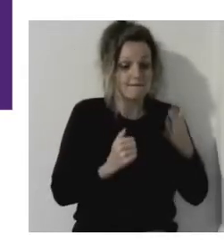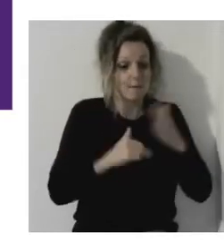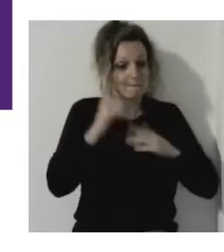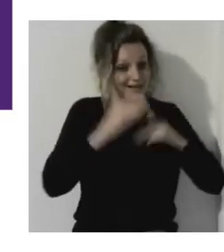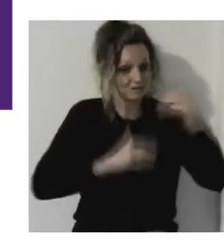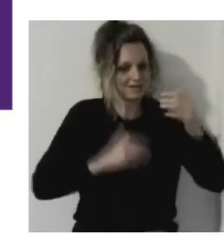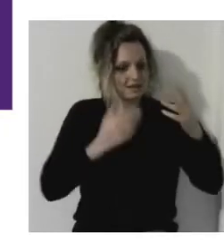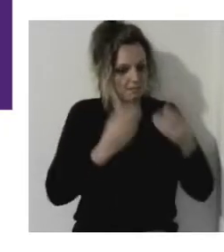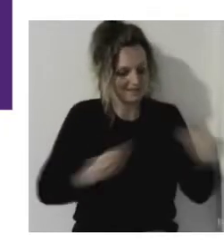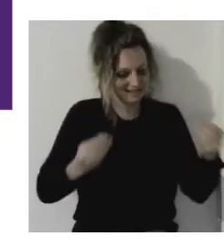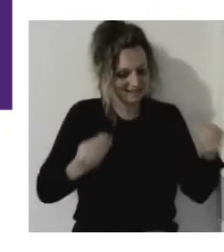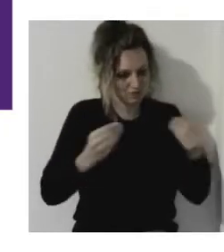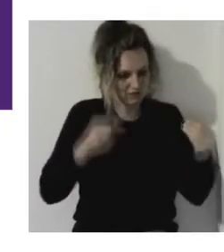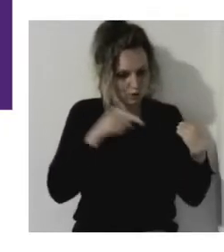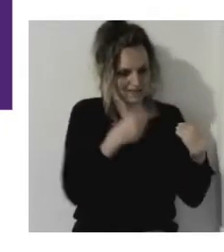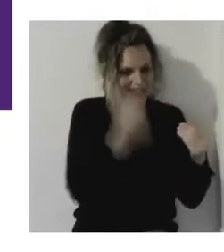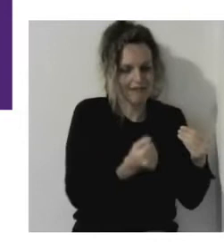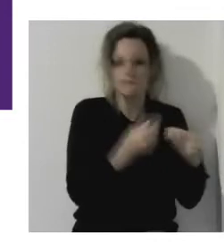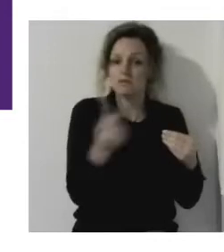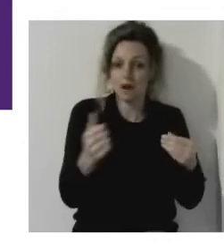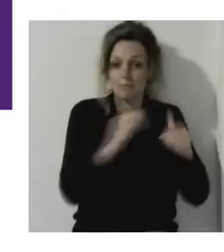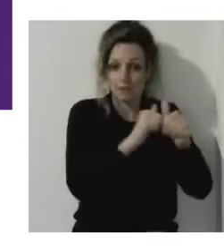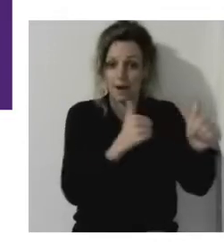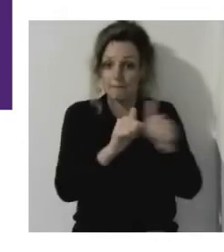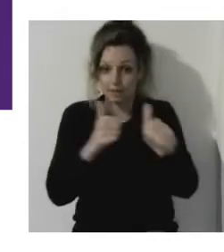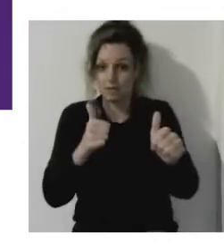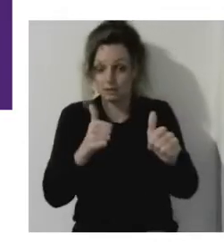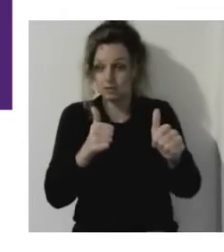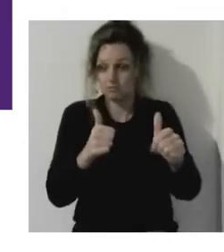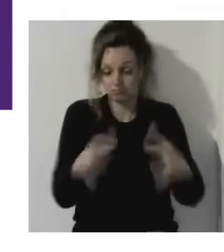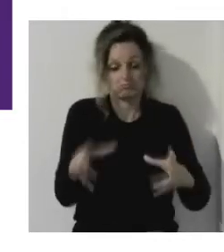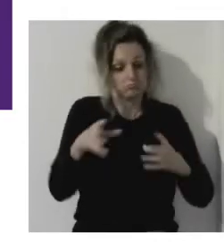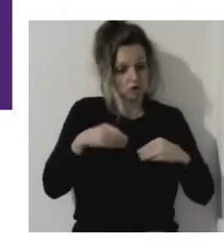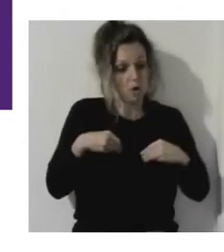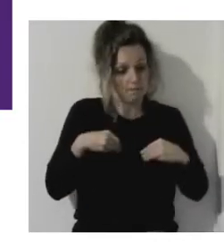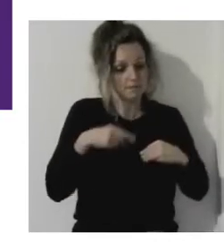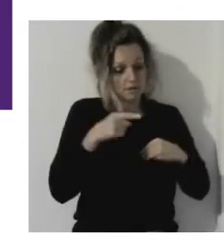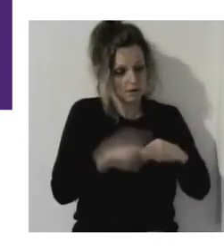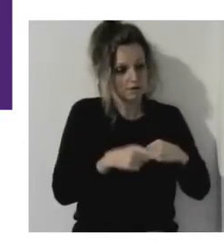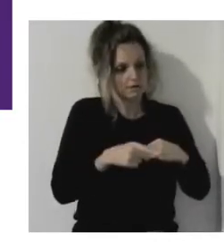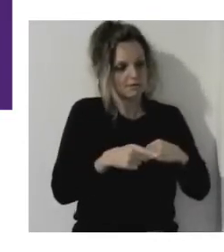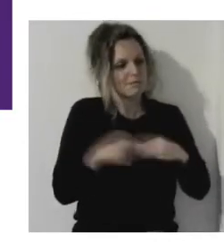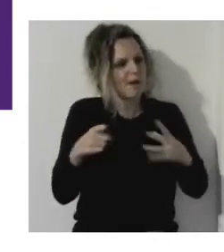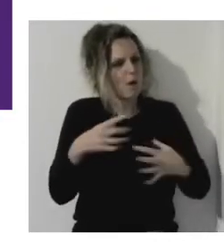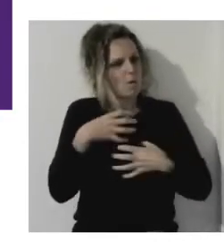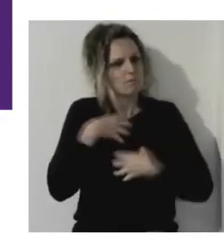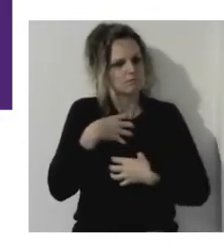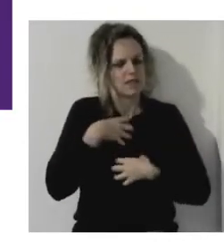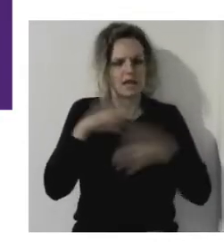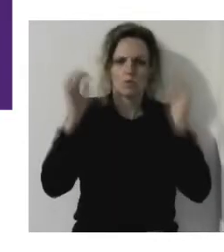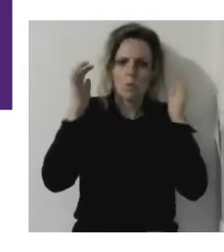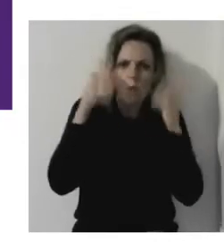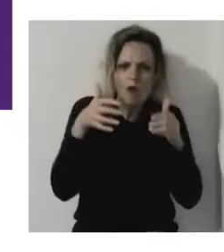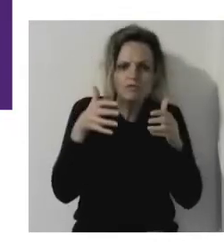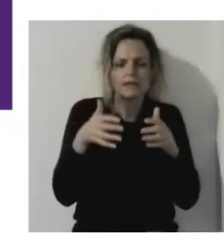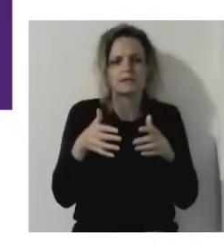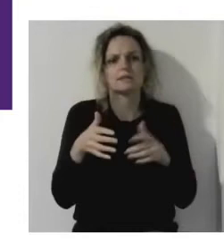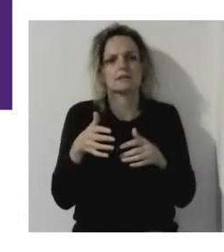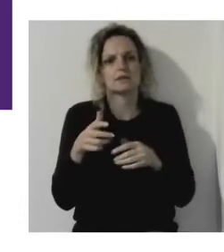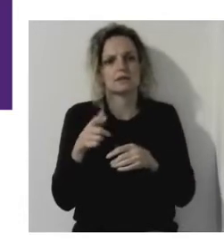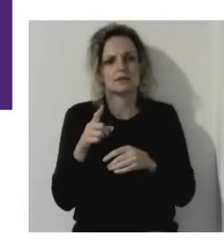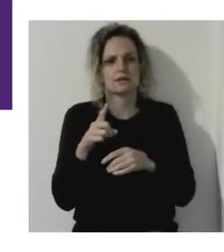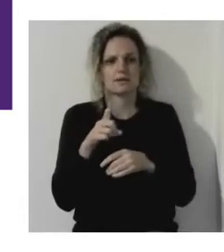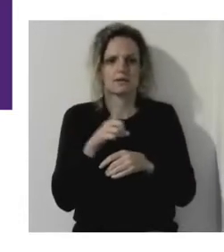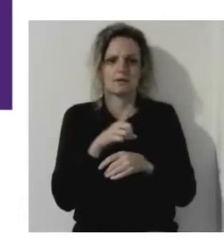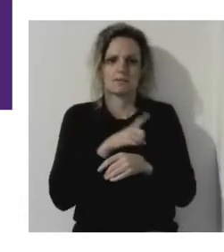maybe some places doing it, but, um, they've been scared of putting it together and saying it because, uh, you know, a lot of this either has been seen as